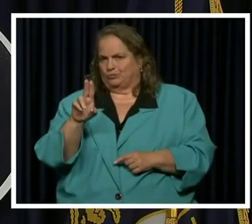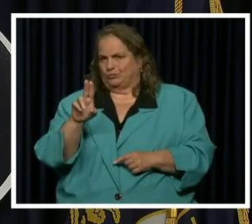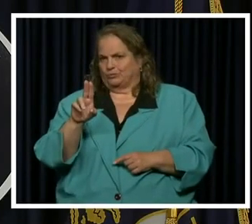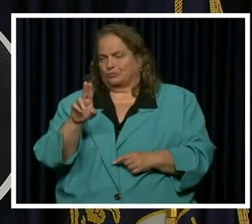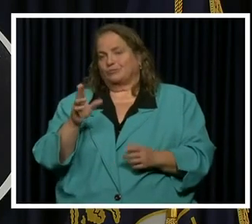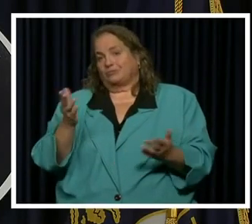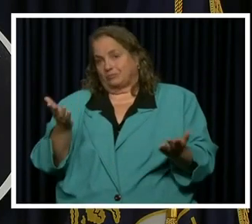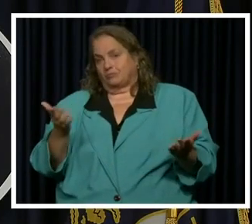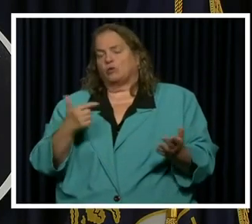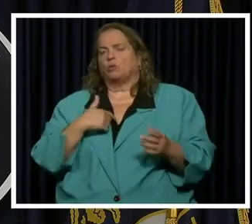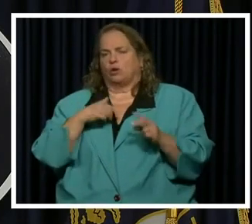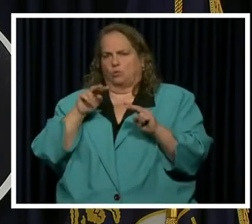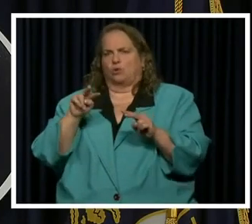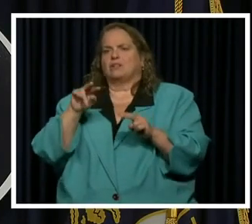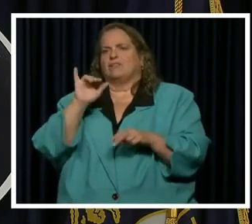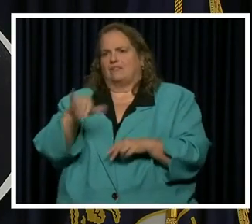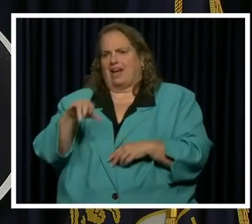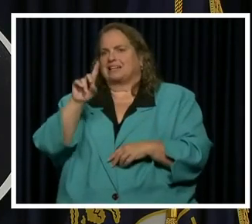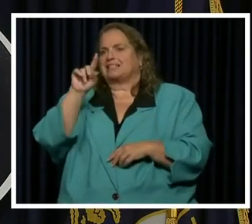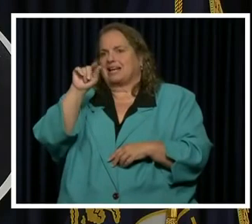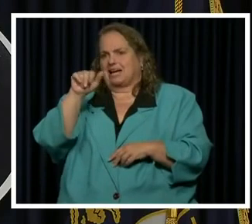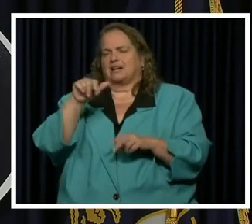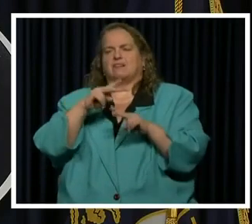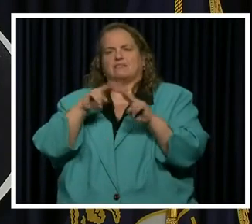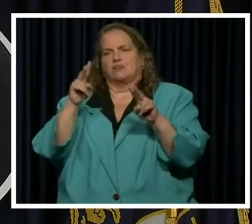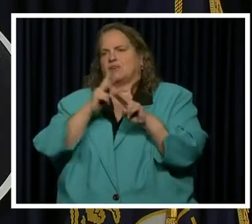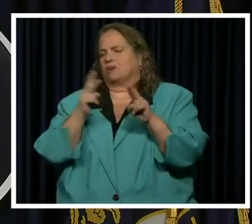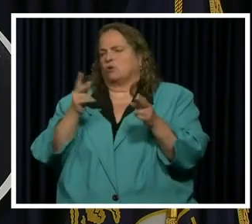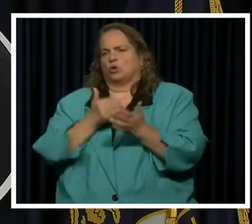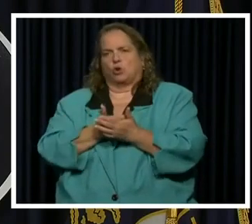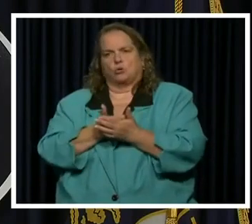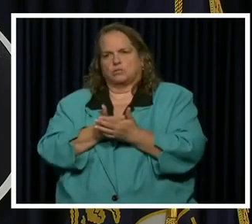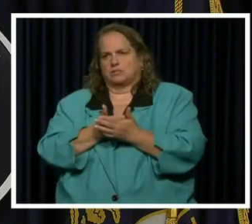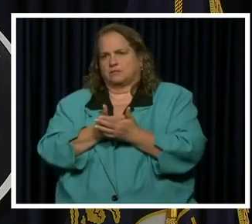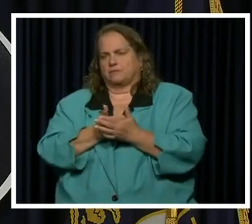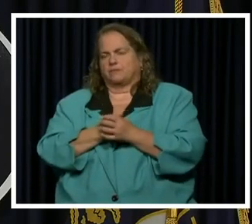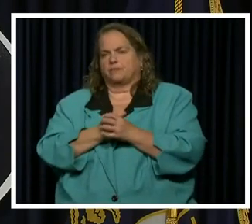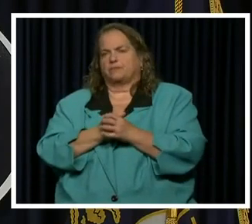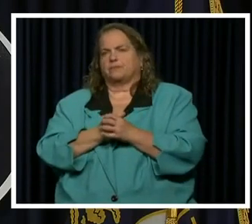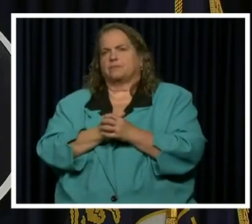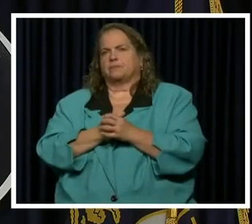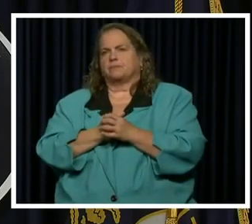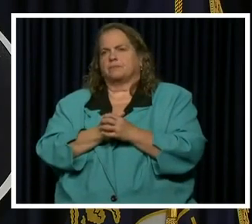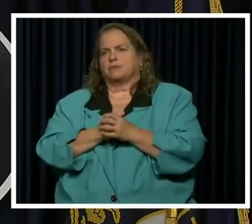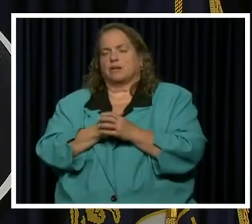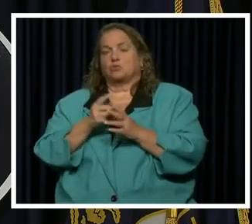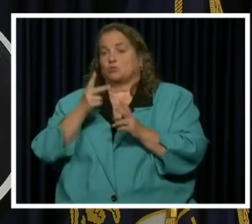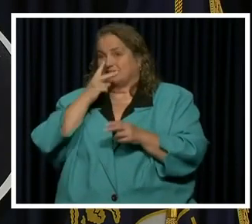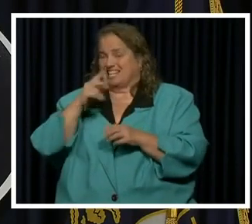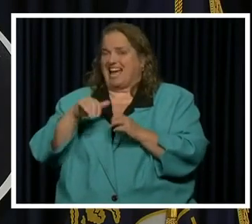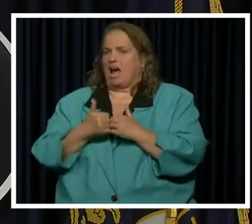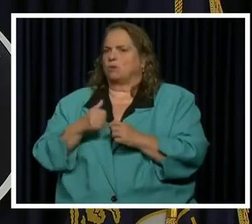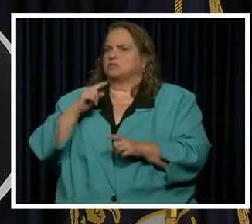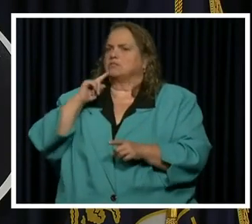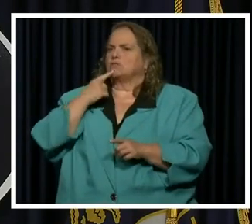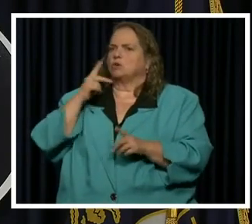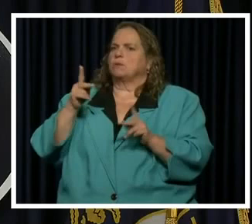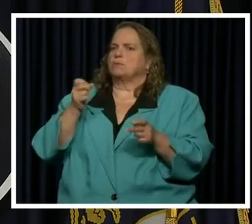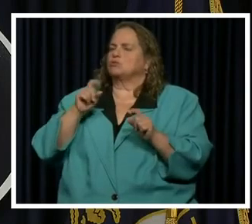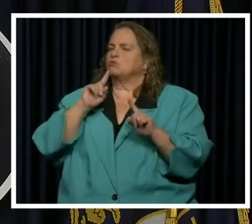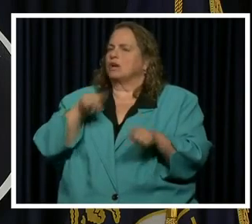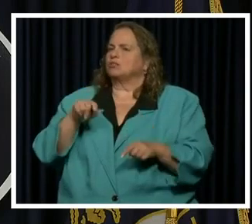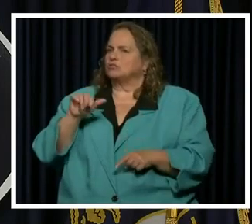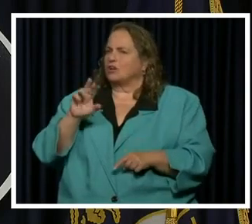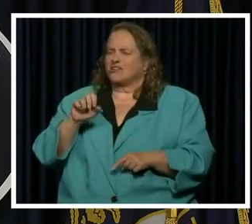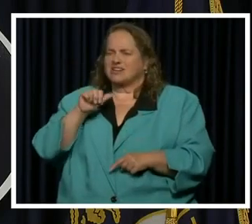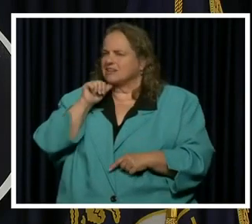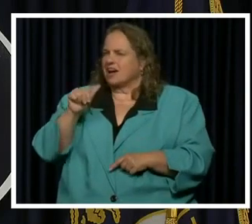So yes, we're watching that data very, very closely and just to see how severe people's reactions are.